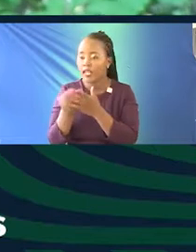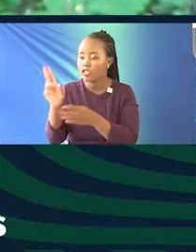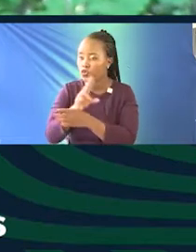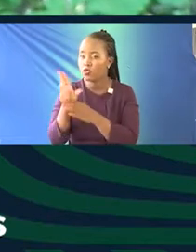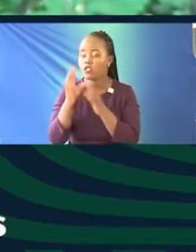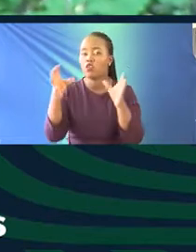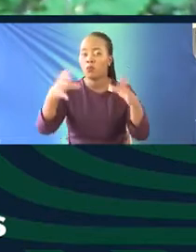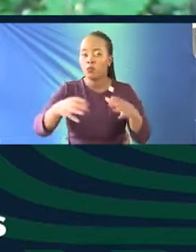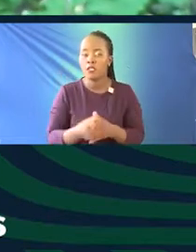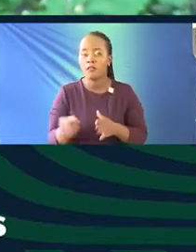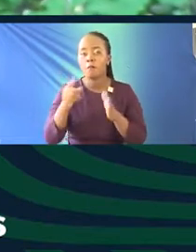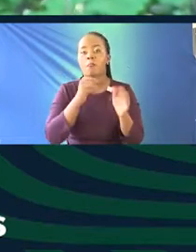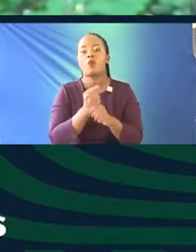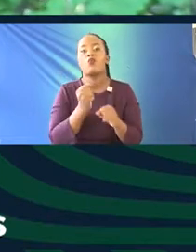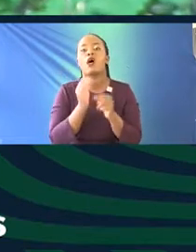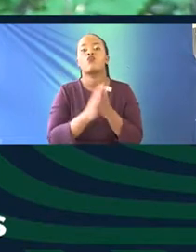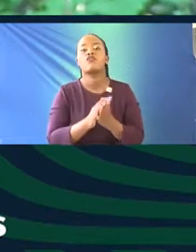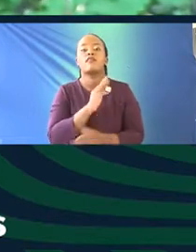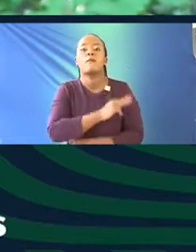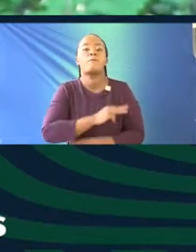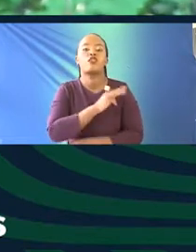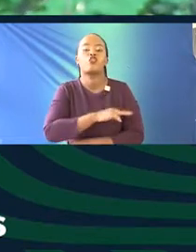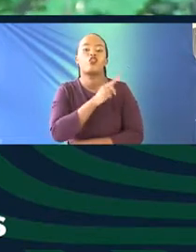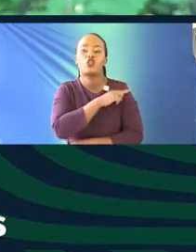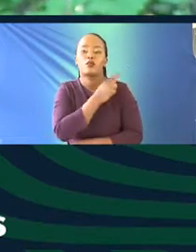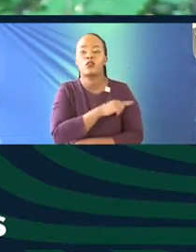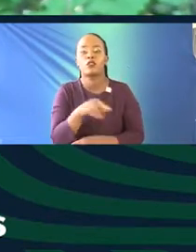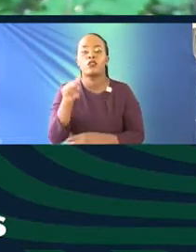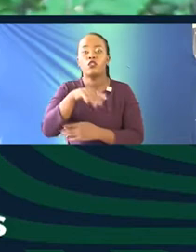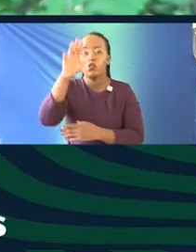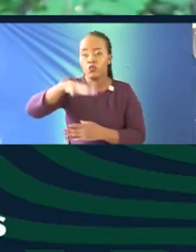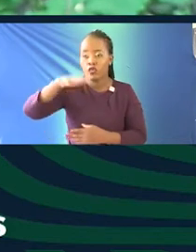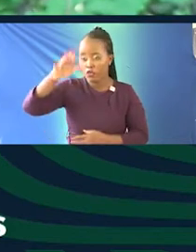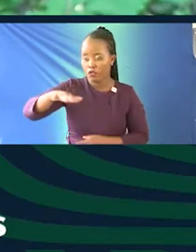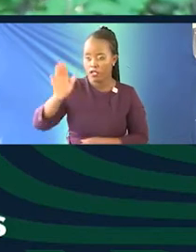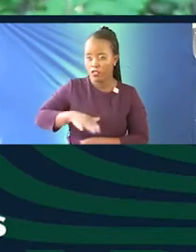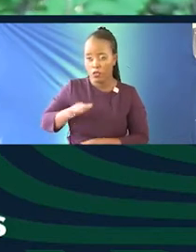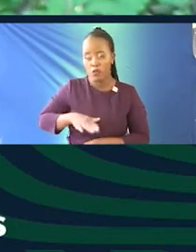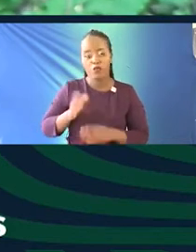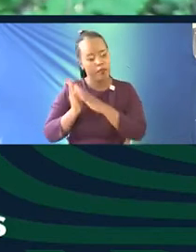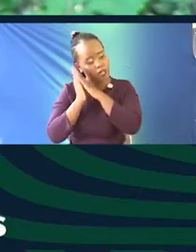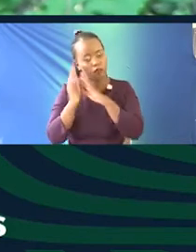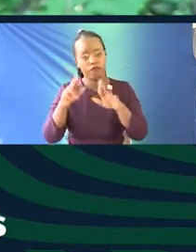community. We work with Litain Mission Hospital. We've renovated the women's ward, surgical and medical, the men's ward,